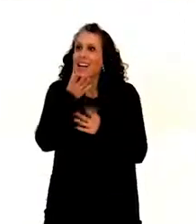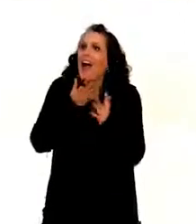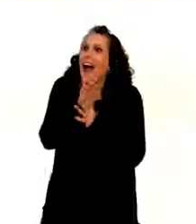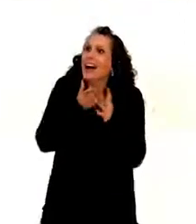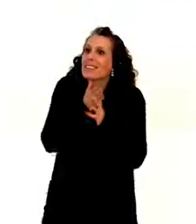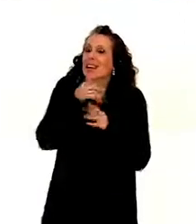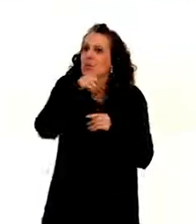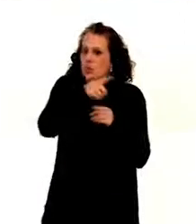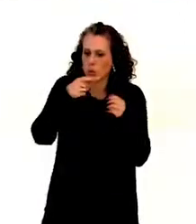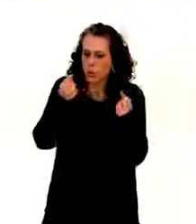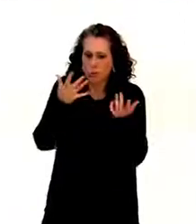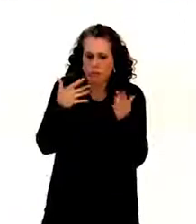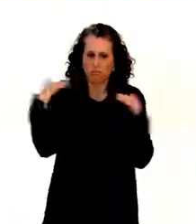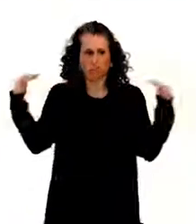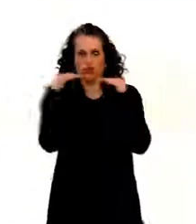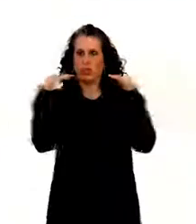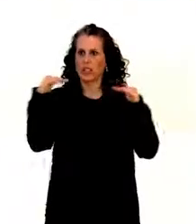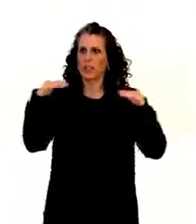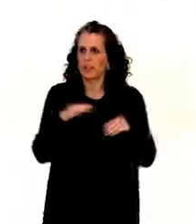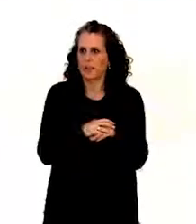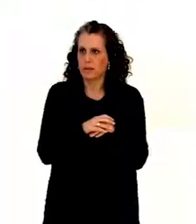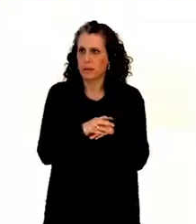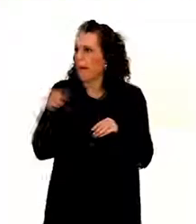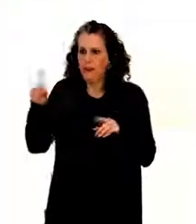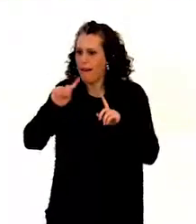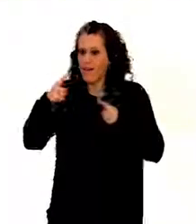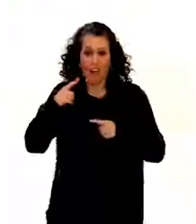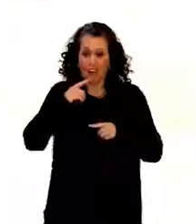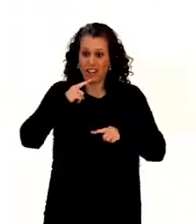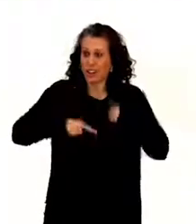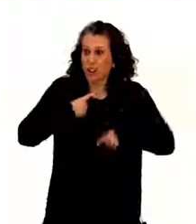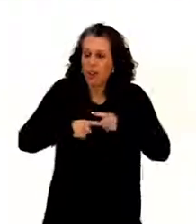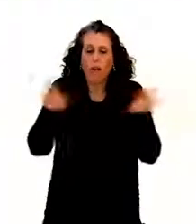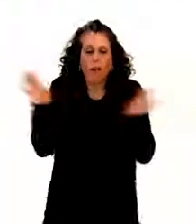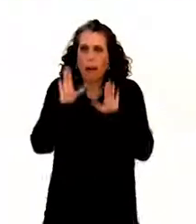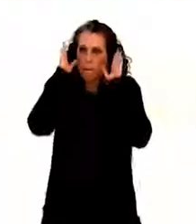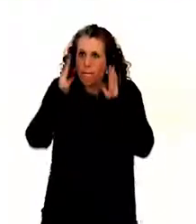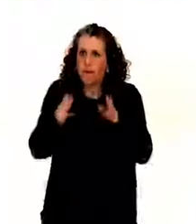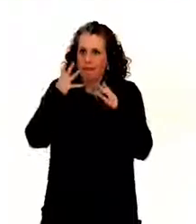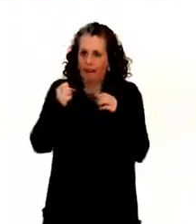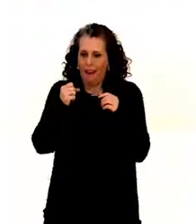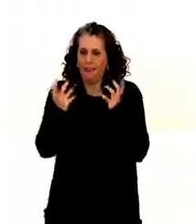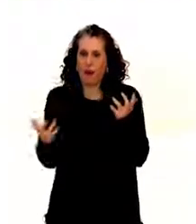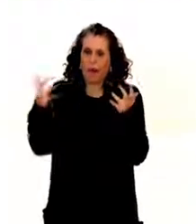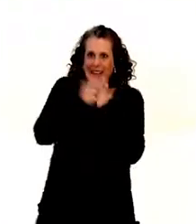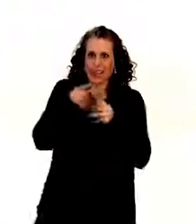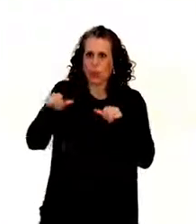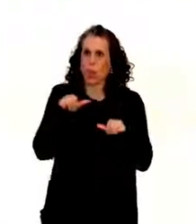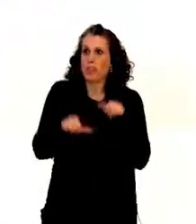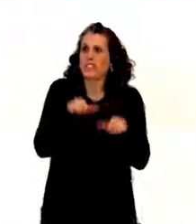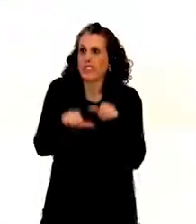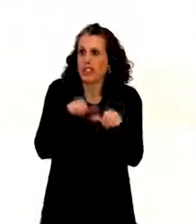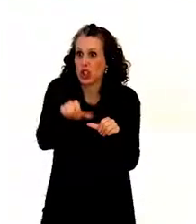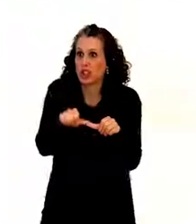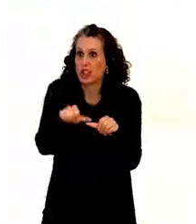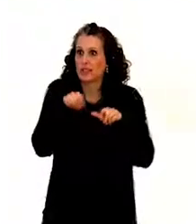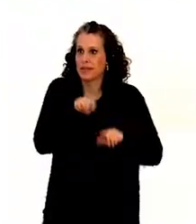person is under guardianship here, she cannot start proceedings. Then, of course, we have to have procedural accommodations. Deaf persons need